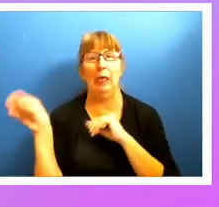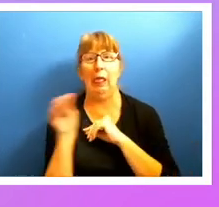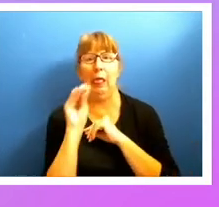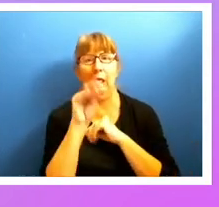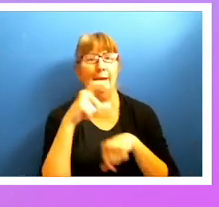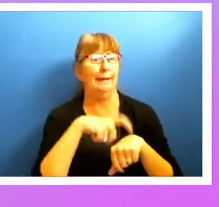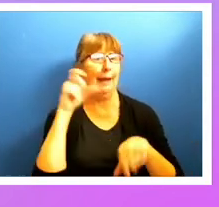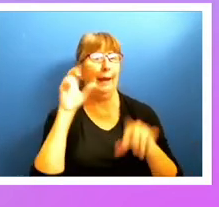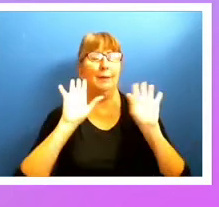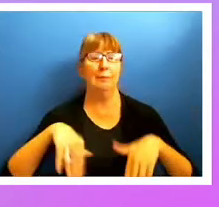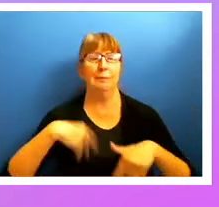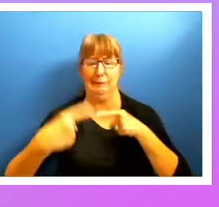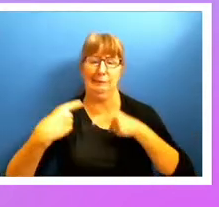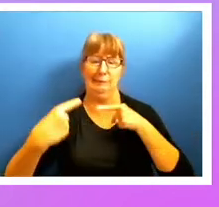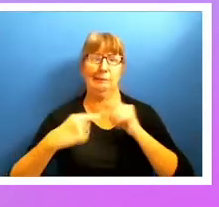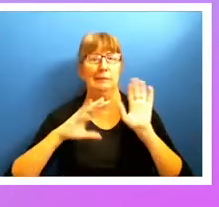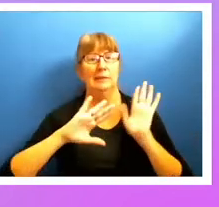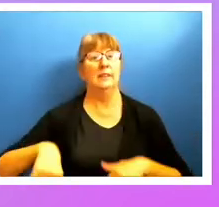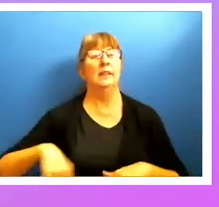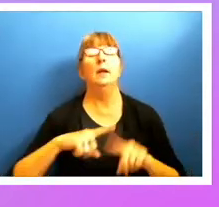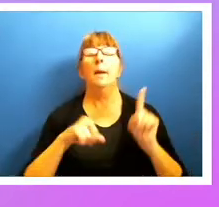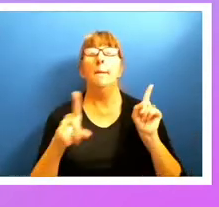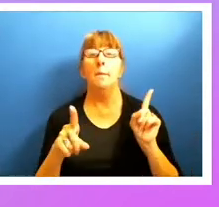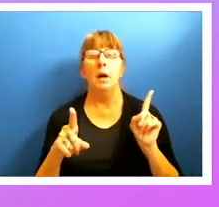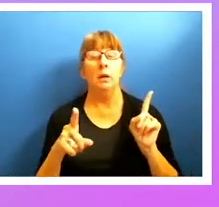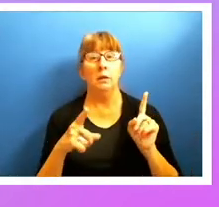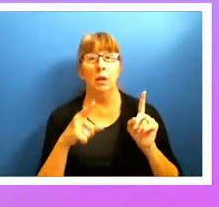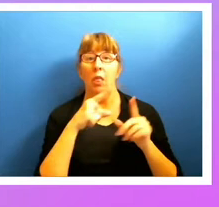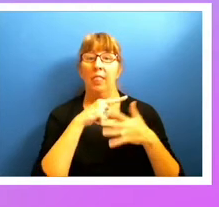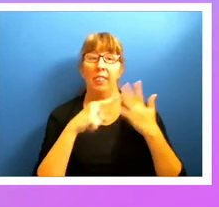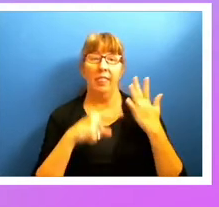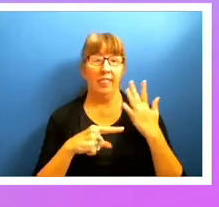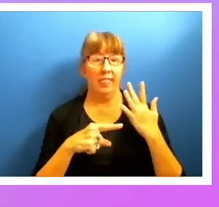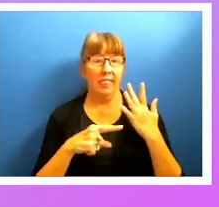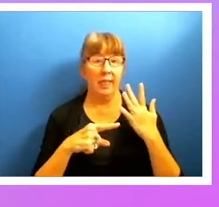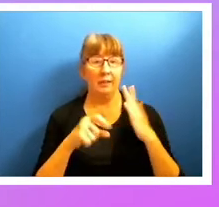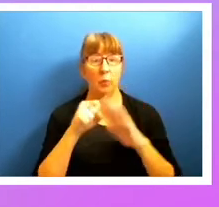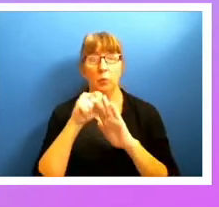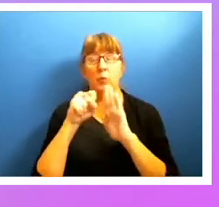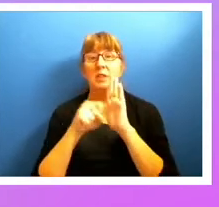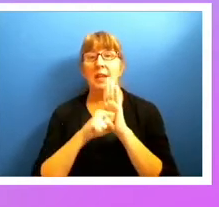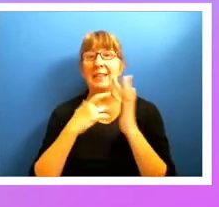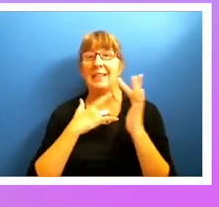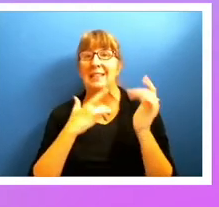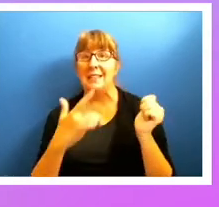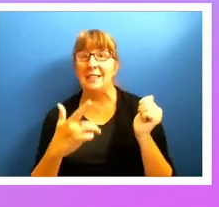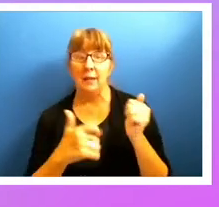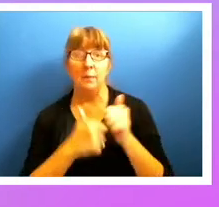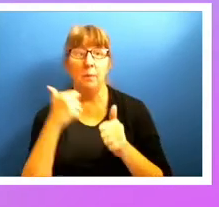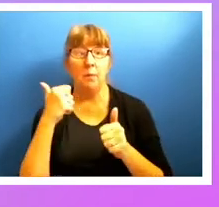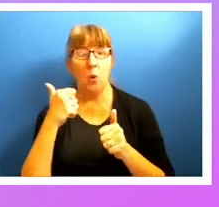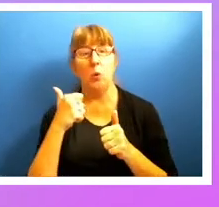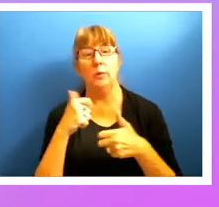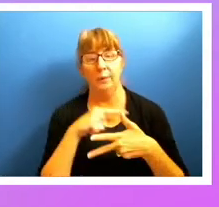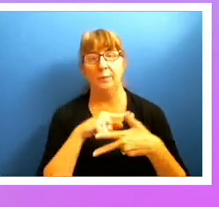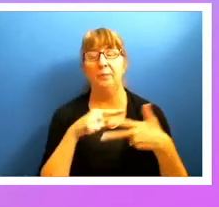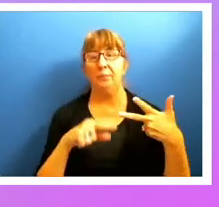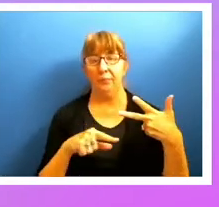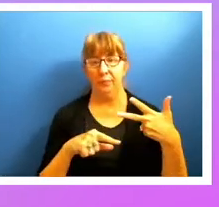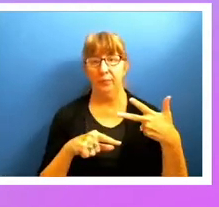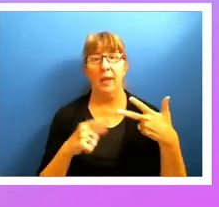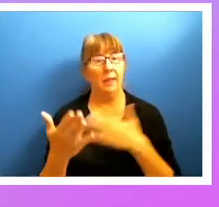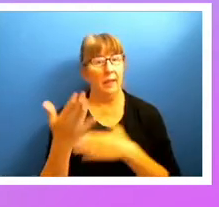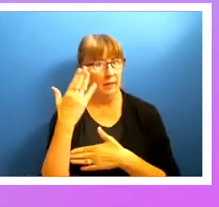That's how late-breaking some of this information is. But then where do we see those? know, which states are those popping up again? Again, this information from this morning's